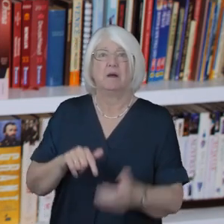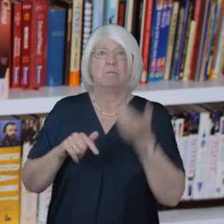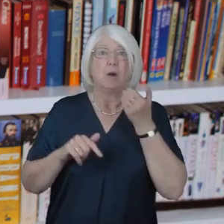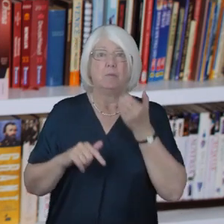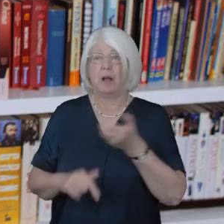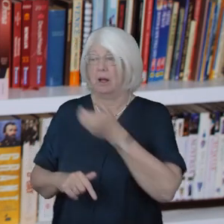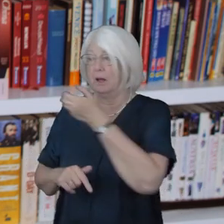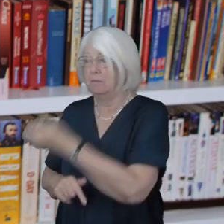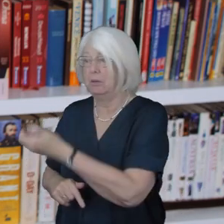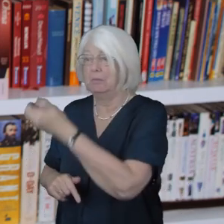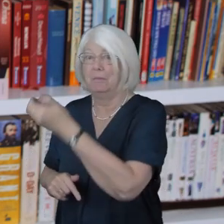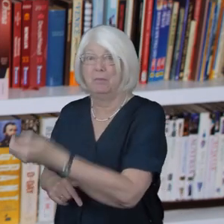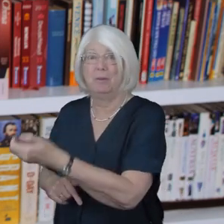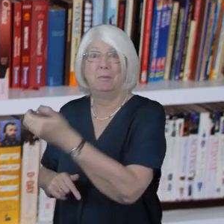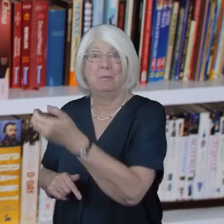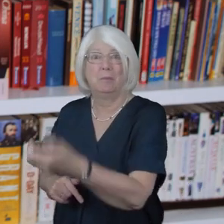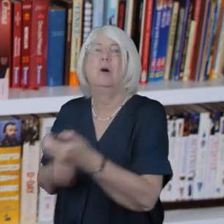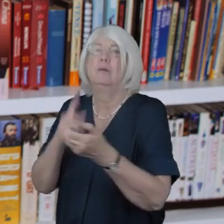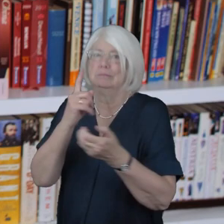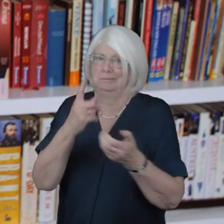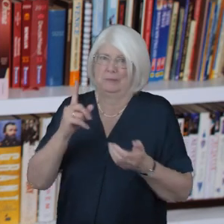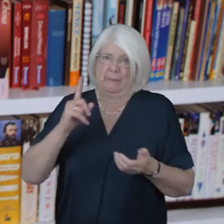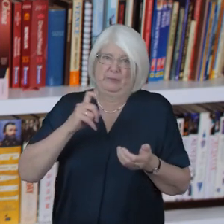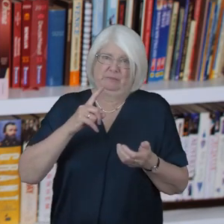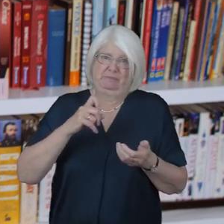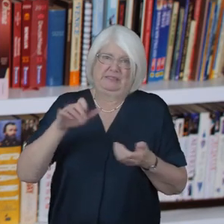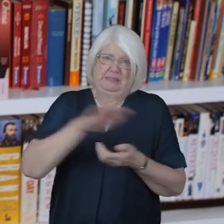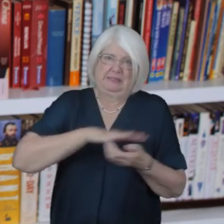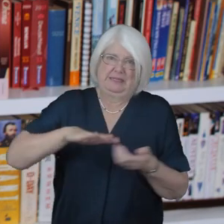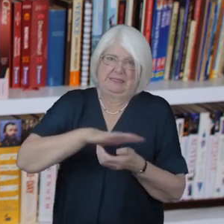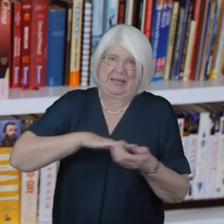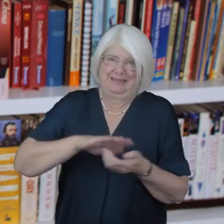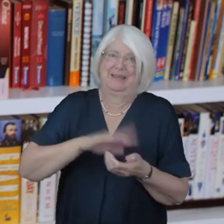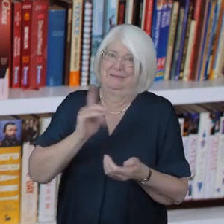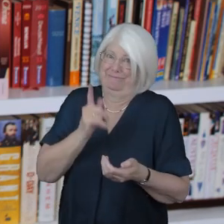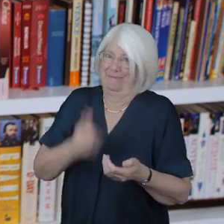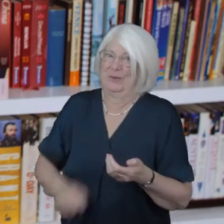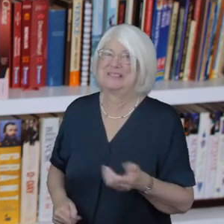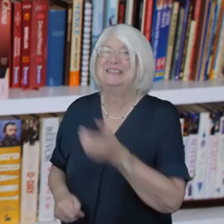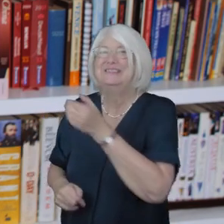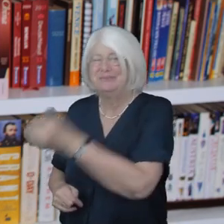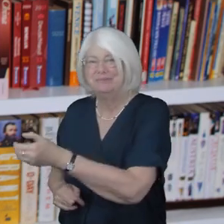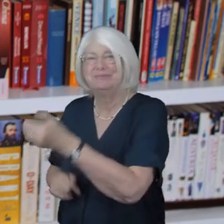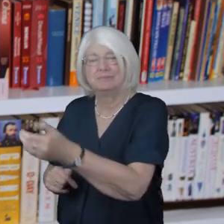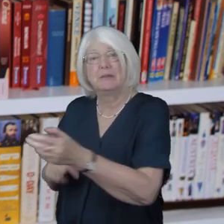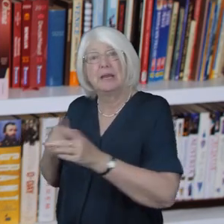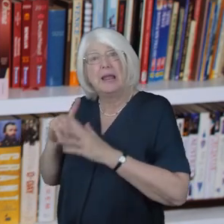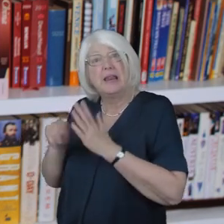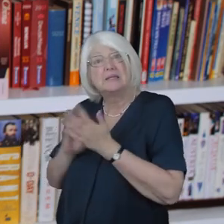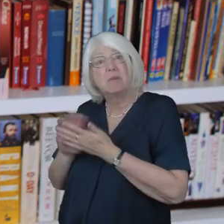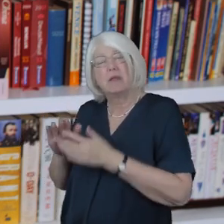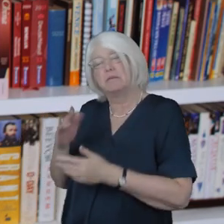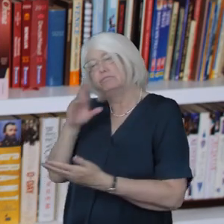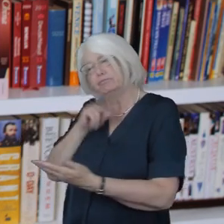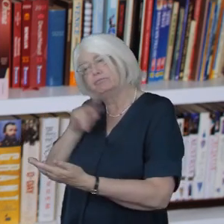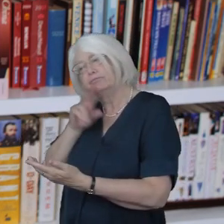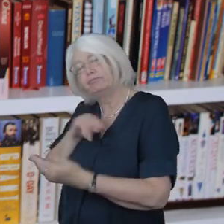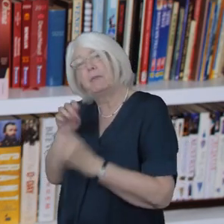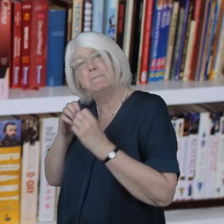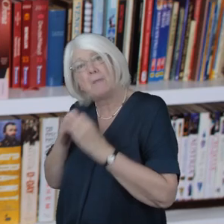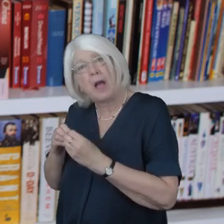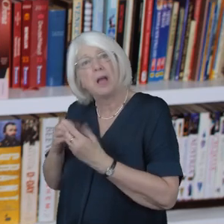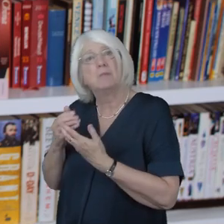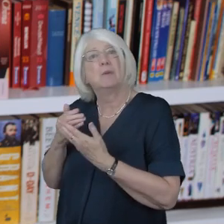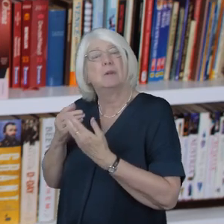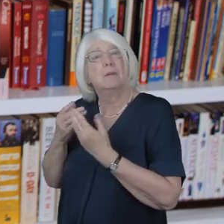from person to person carefully sanitizing it between each one I'm sure while Elizabeth reads them a Bible passage sings